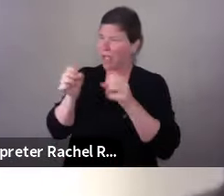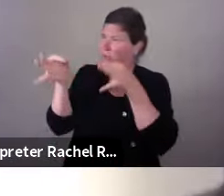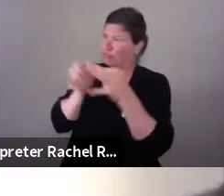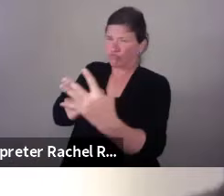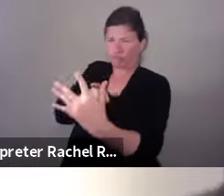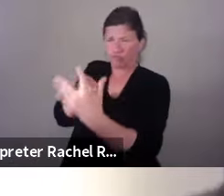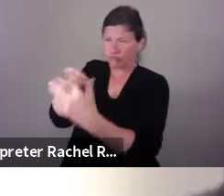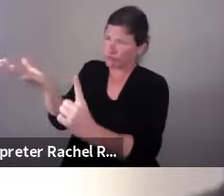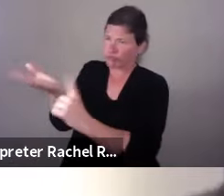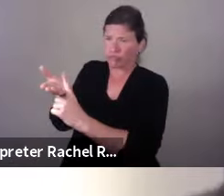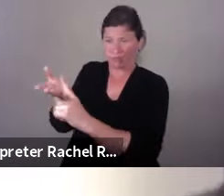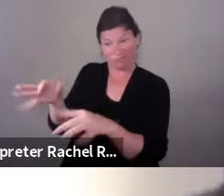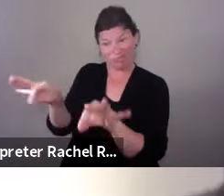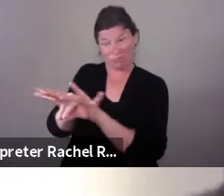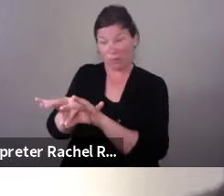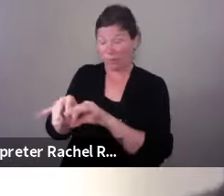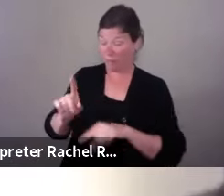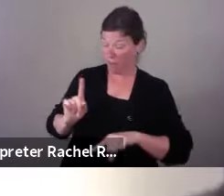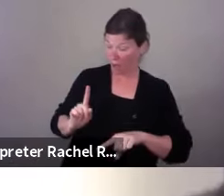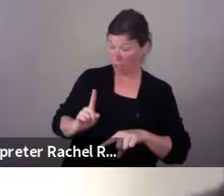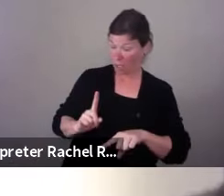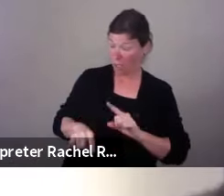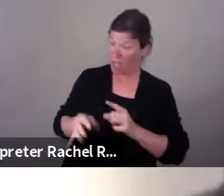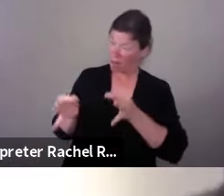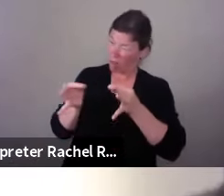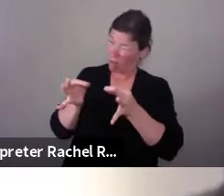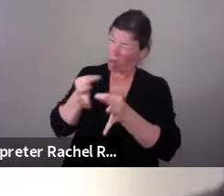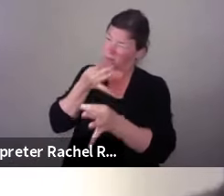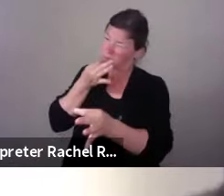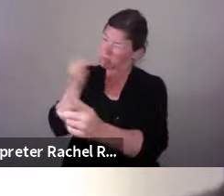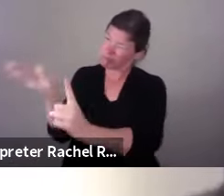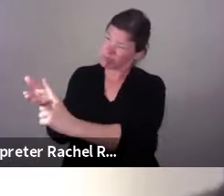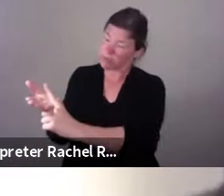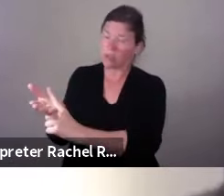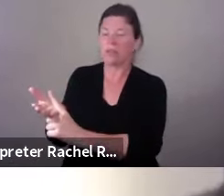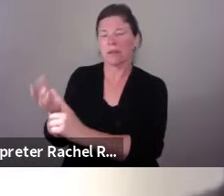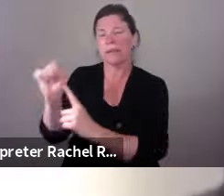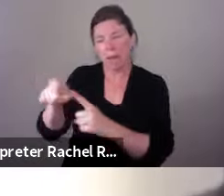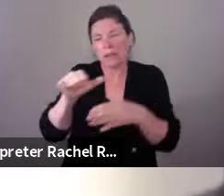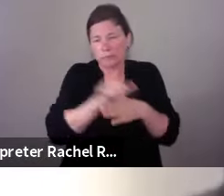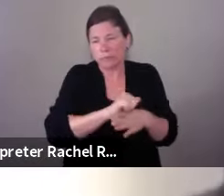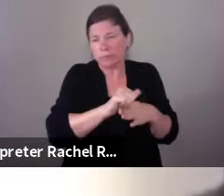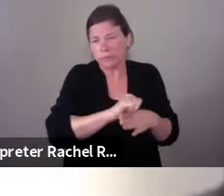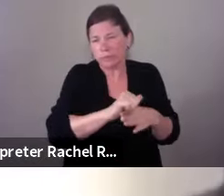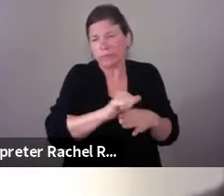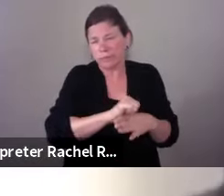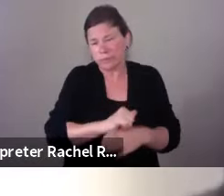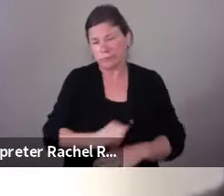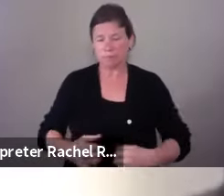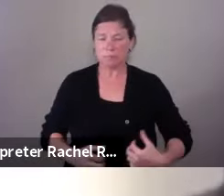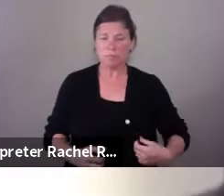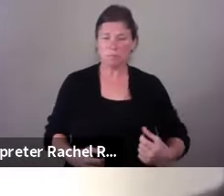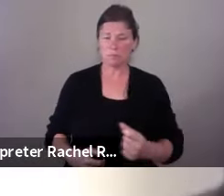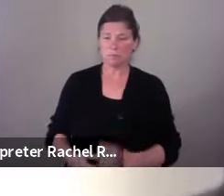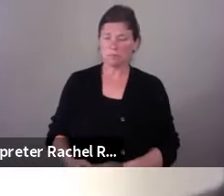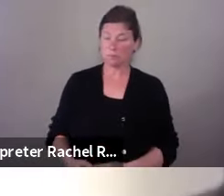someone, and if you can't practice that first, because when you're an advocate, even for yourself, if you